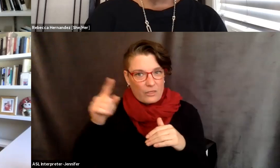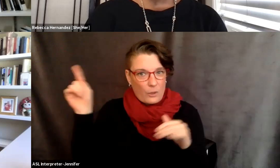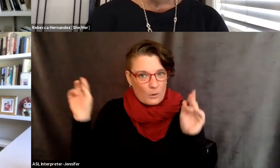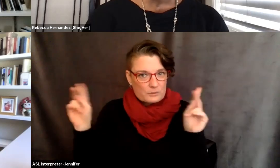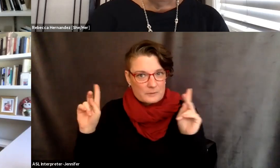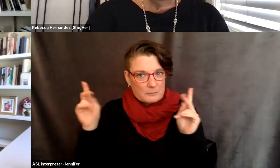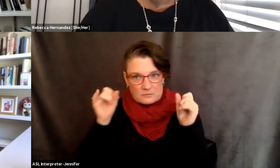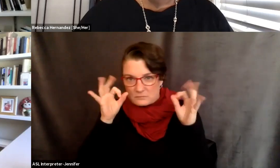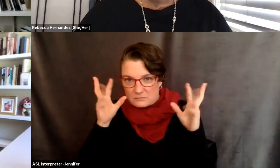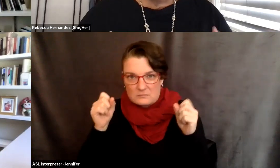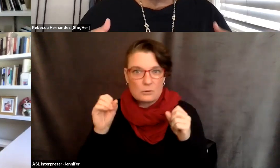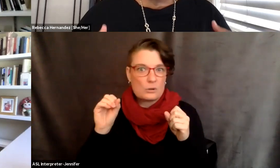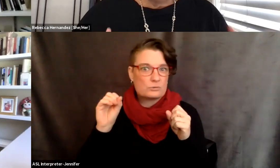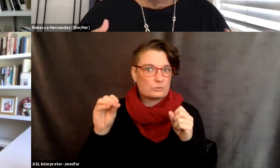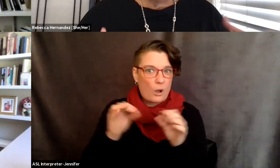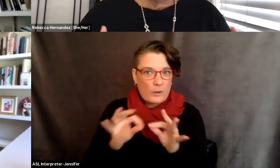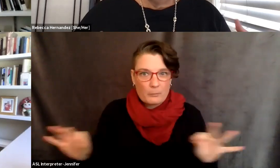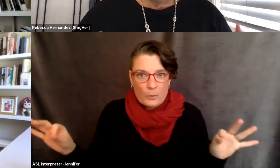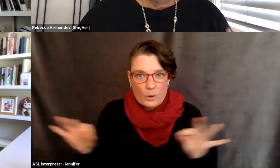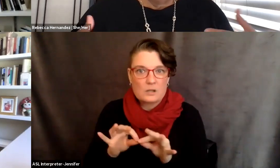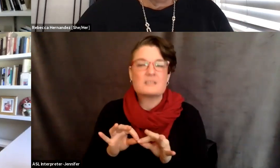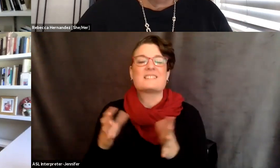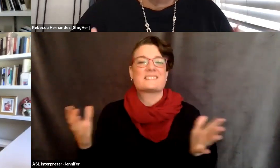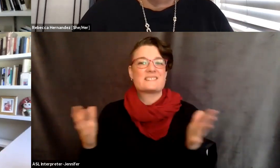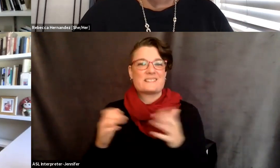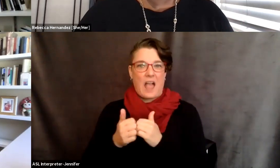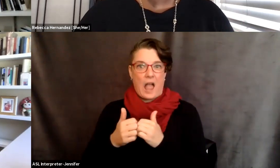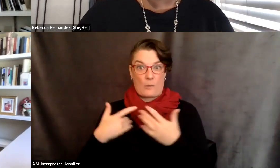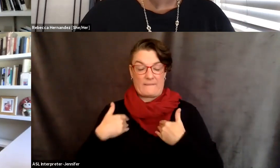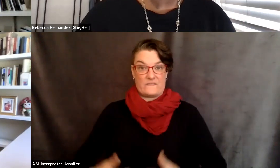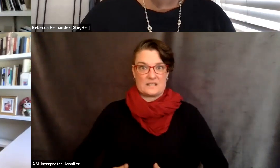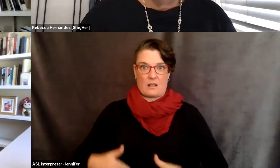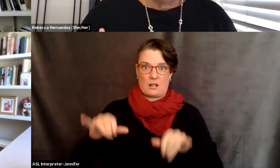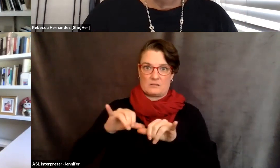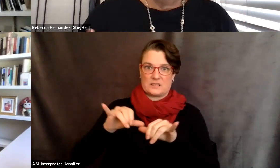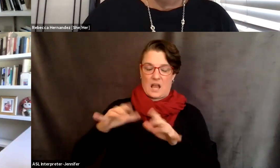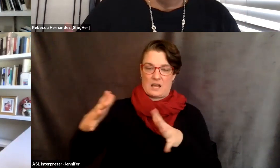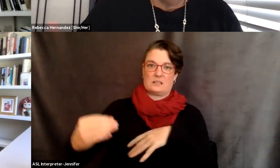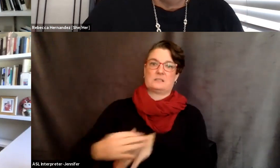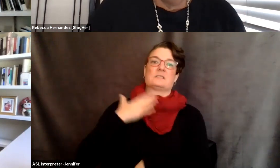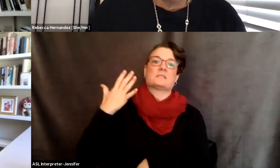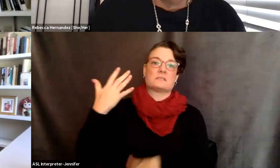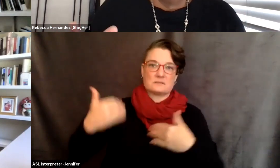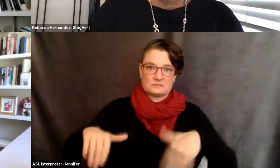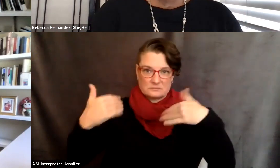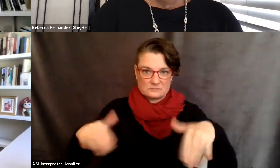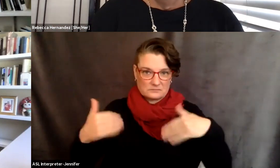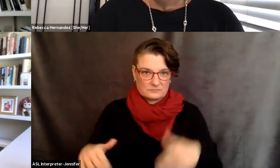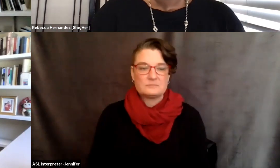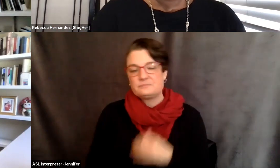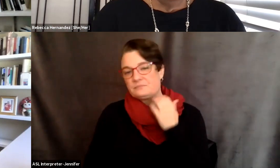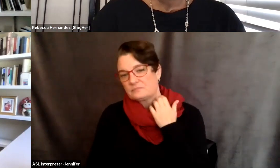or so important. You know, it's, it's how it's set up in the physical as well as, you know, all that messaging,